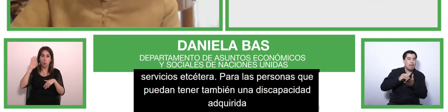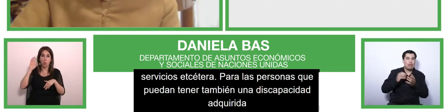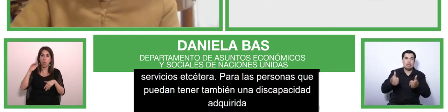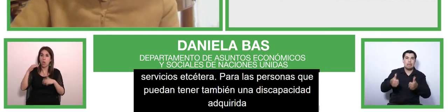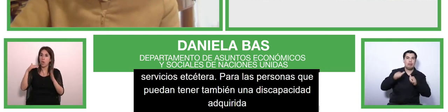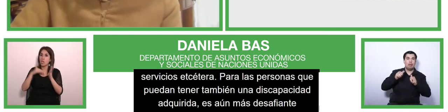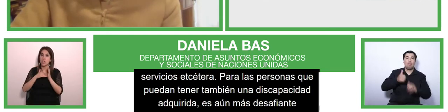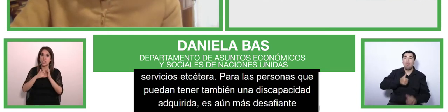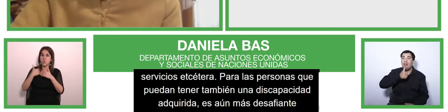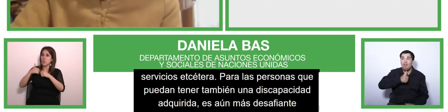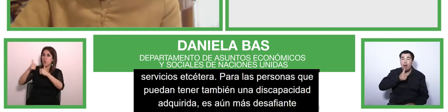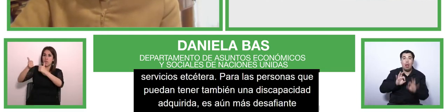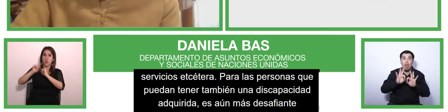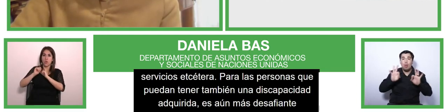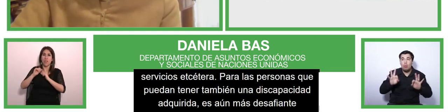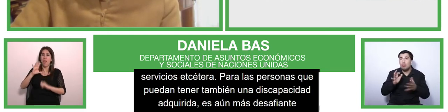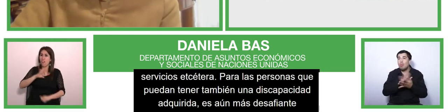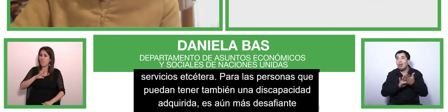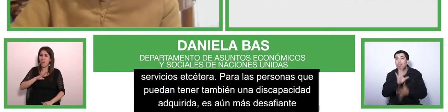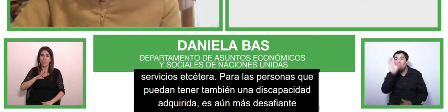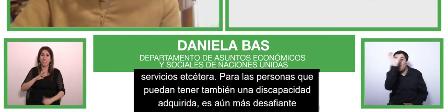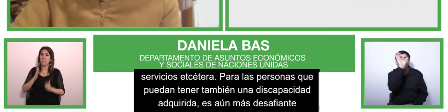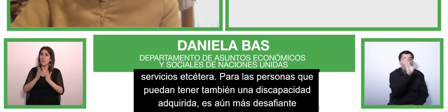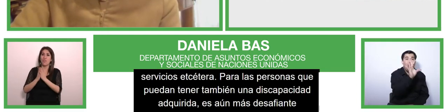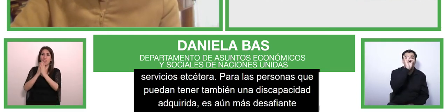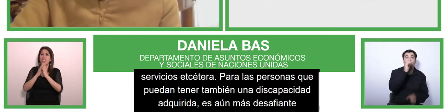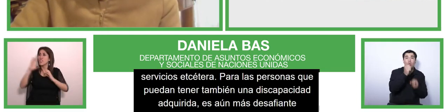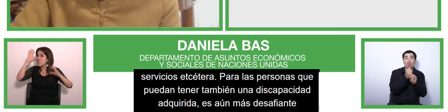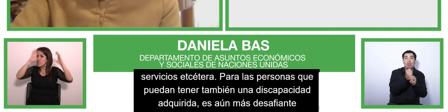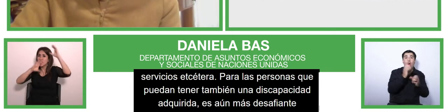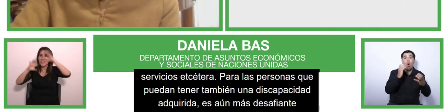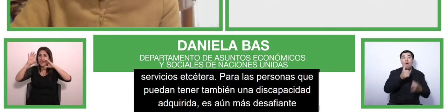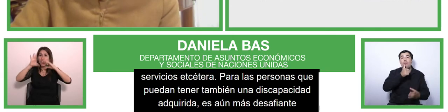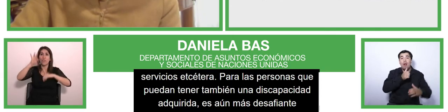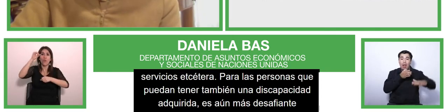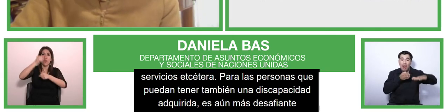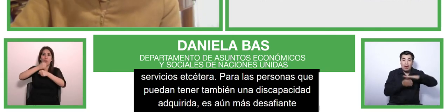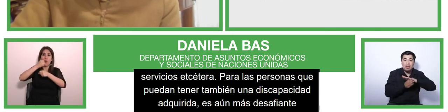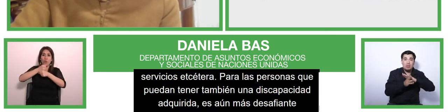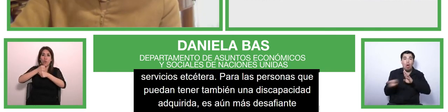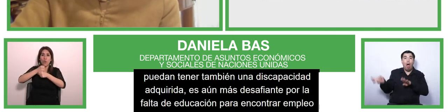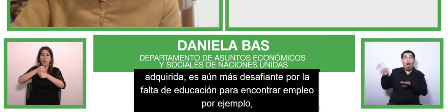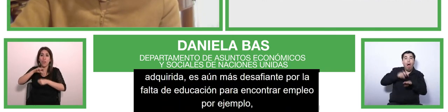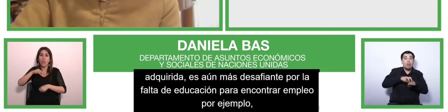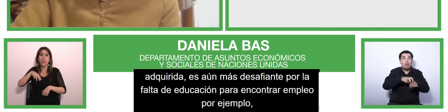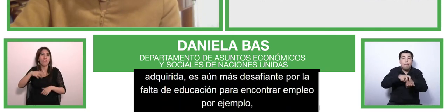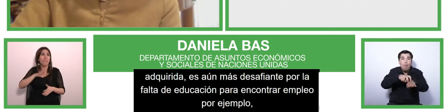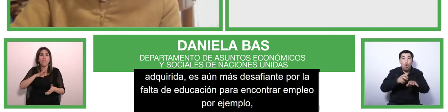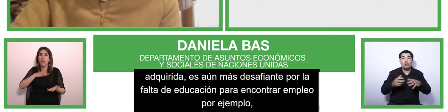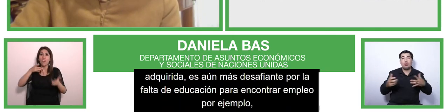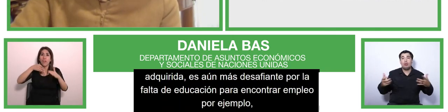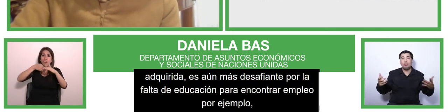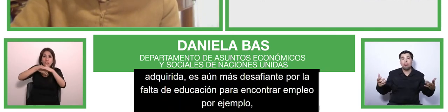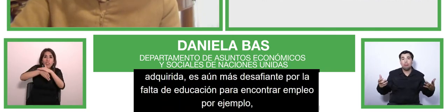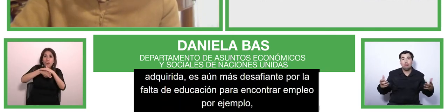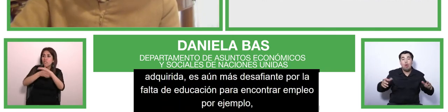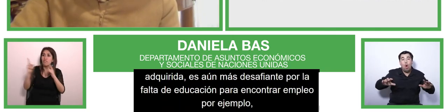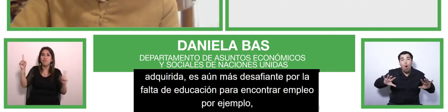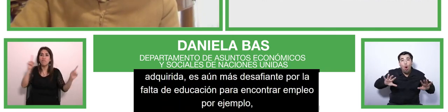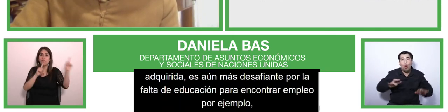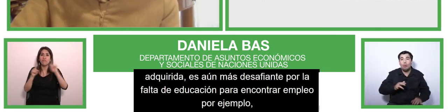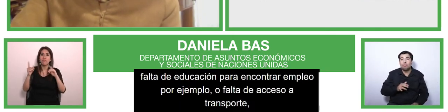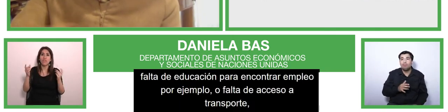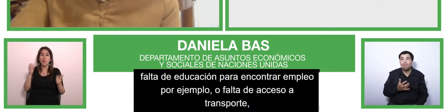for instance lack of access to transportation and or places where education to children and adults is